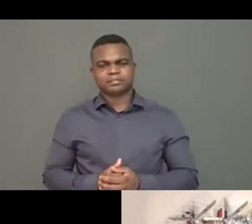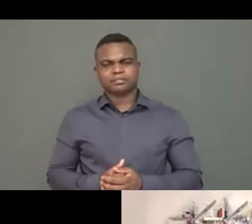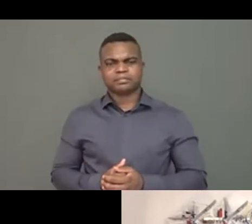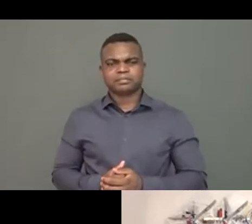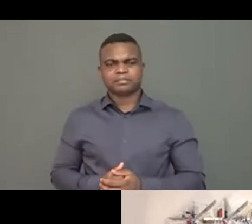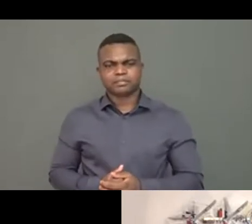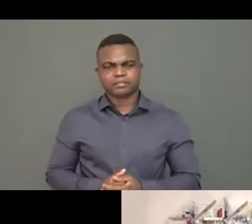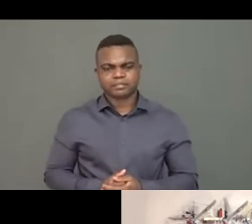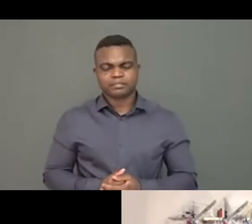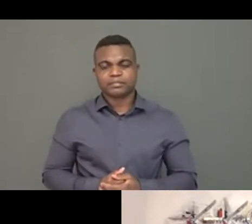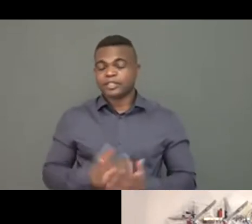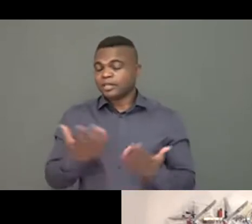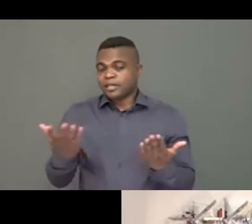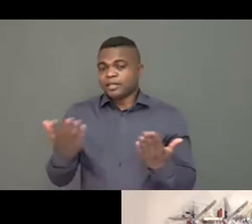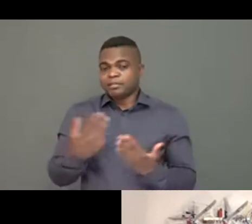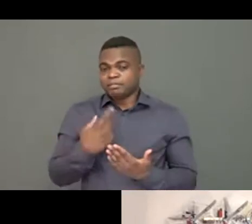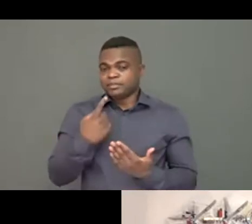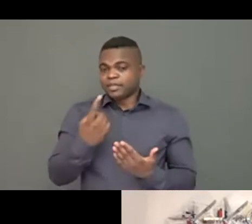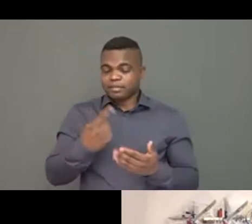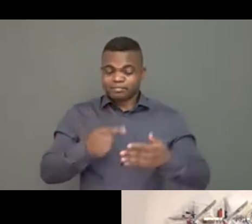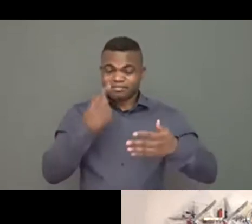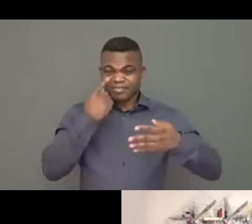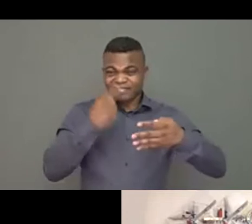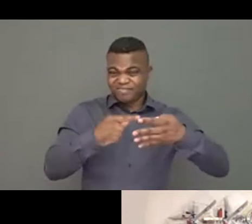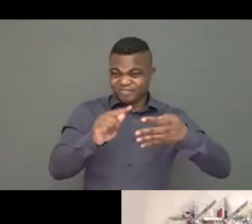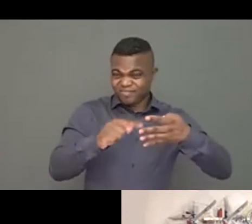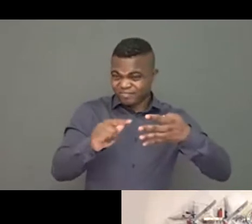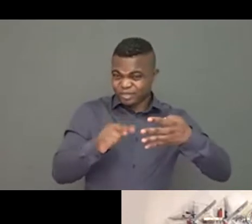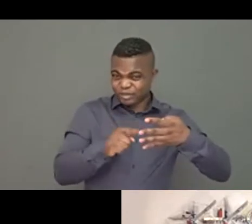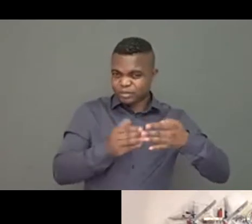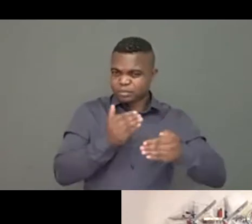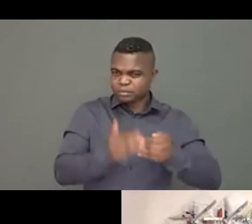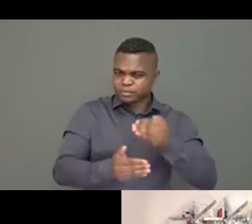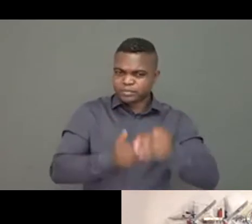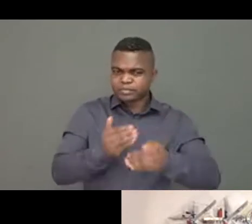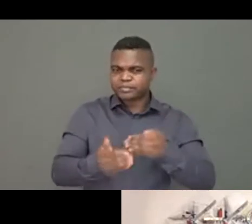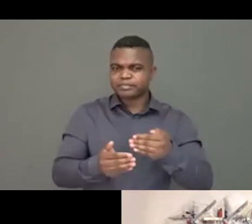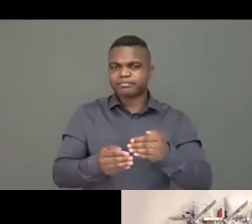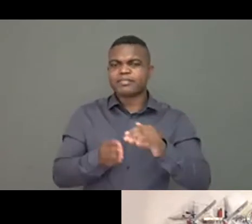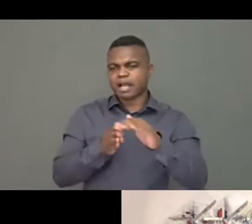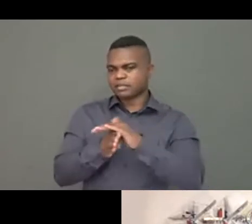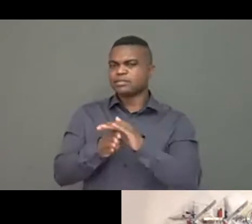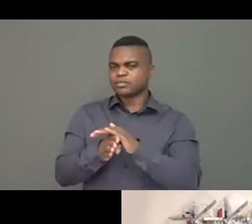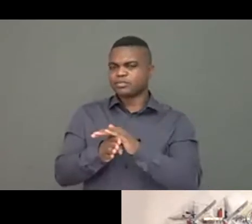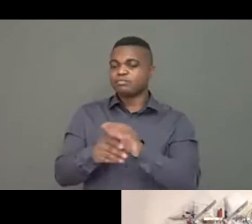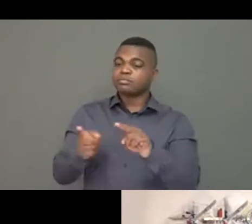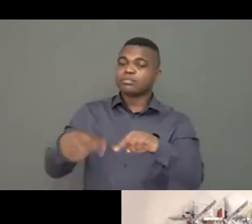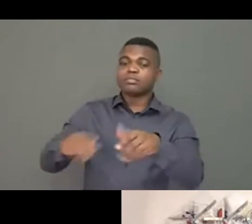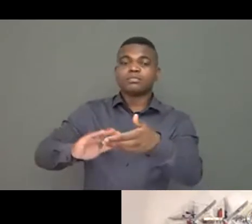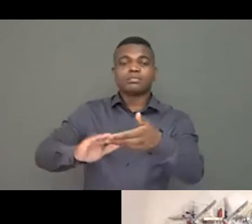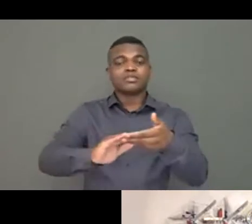estimation that we have, an organization going through the self-assessment using the new methodology that we have published